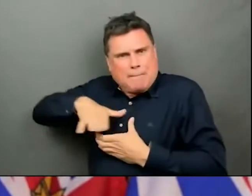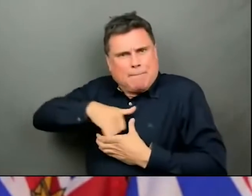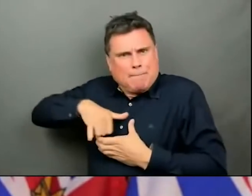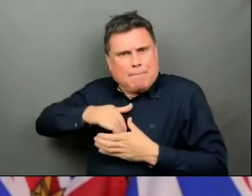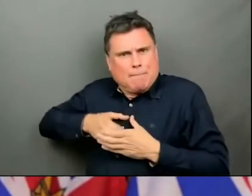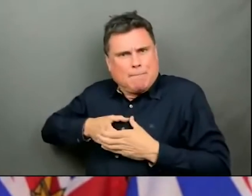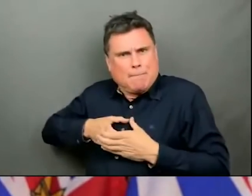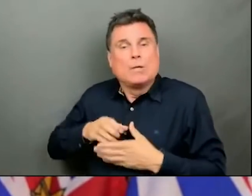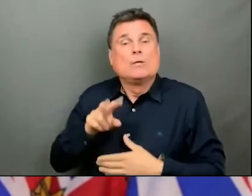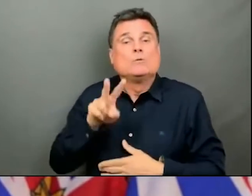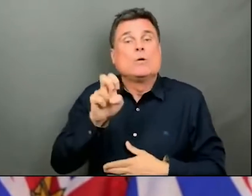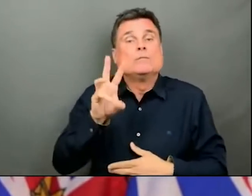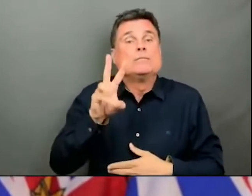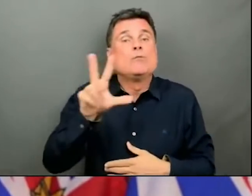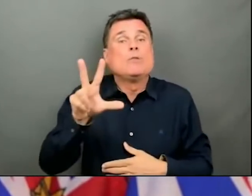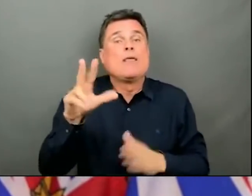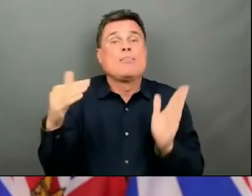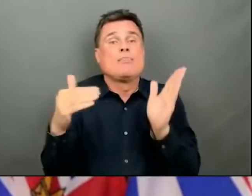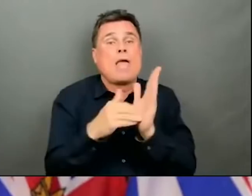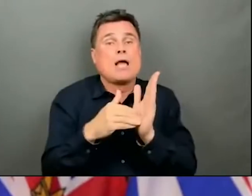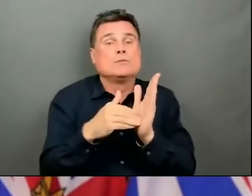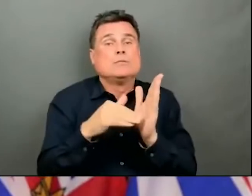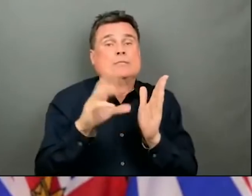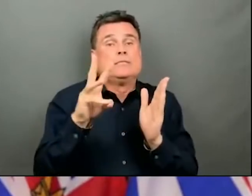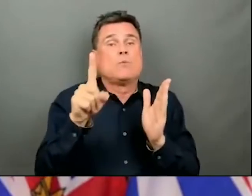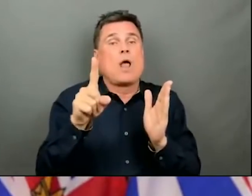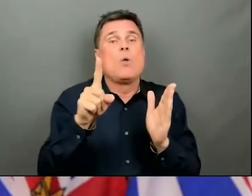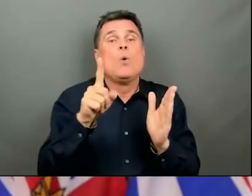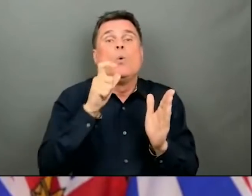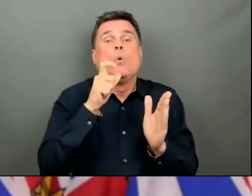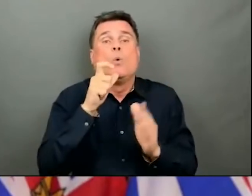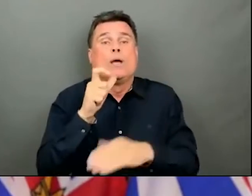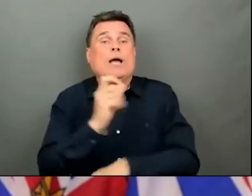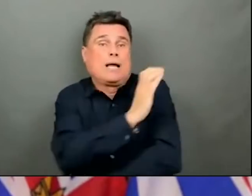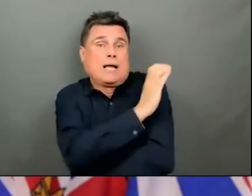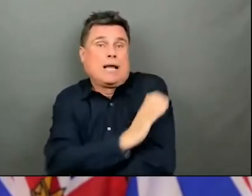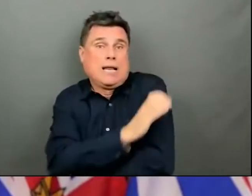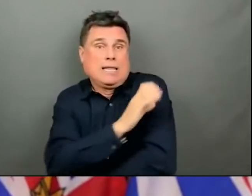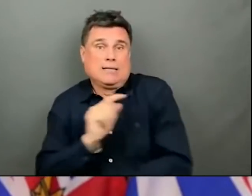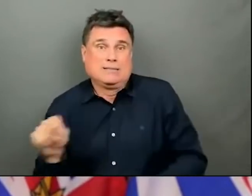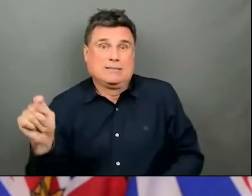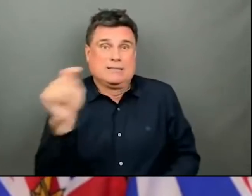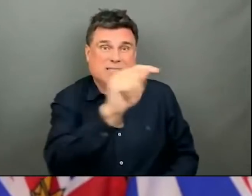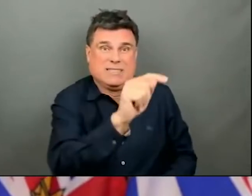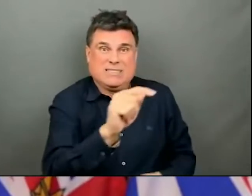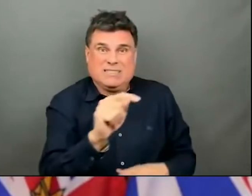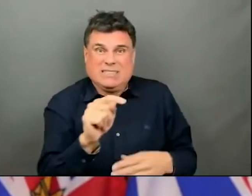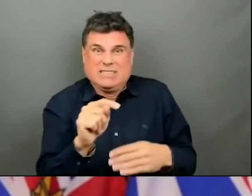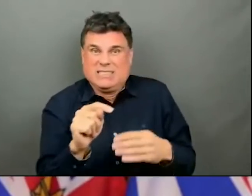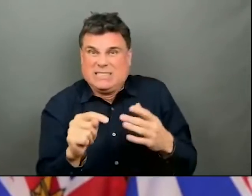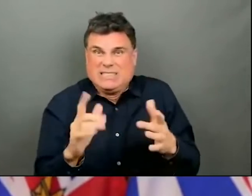vaccinated. who are clinically vulnerable, who have been invited to